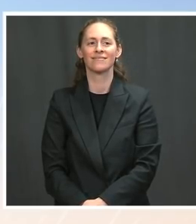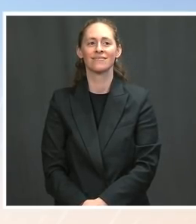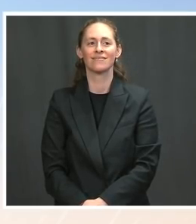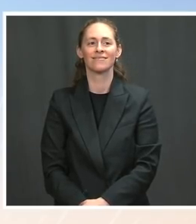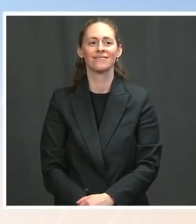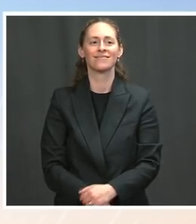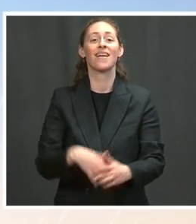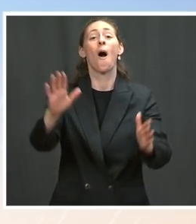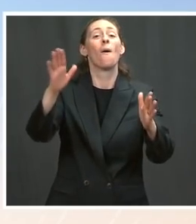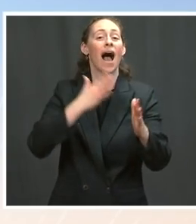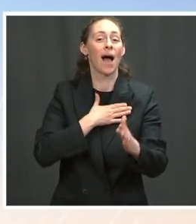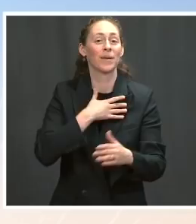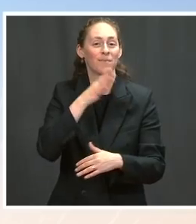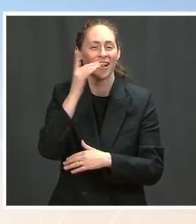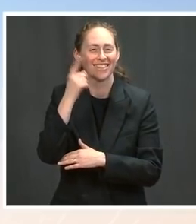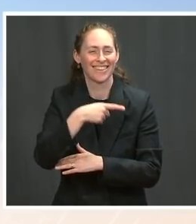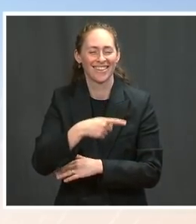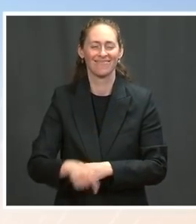everyone, too. you.